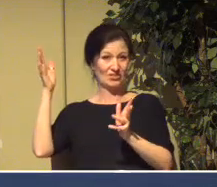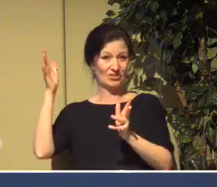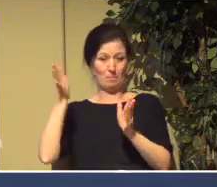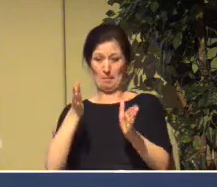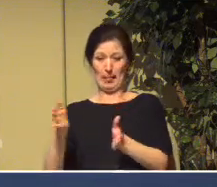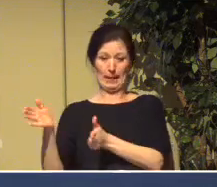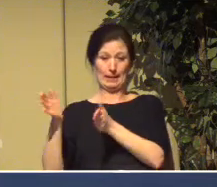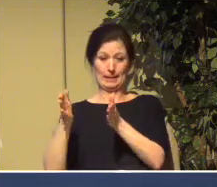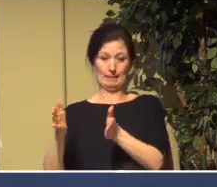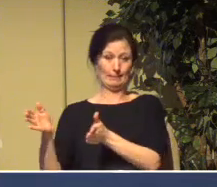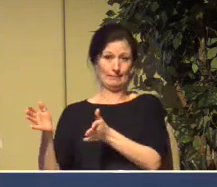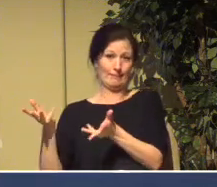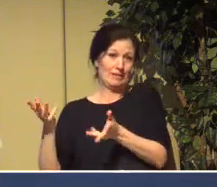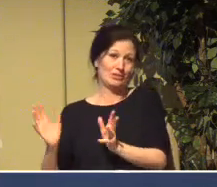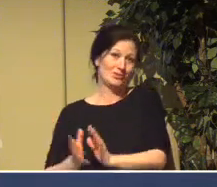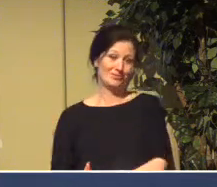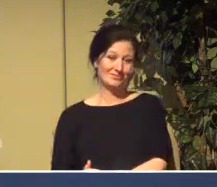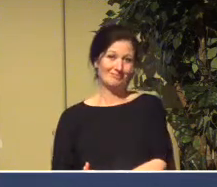planned it.